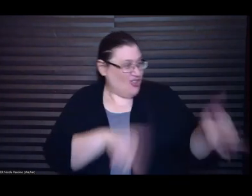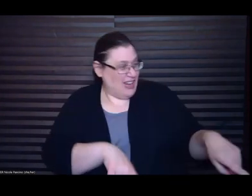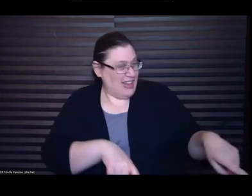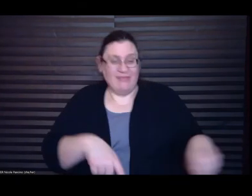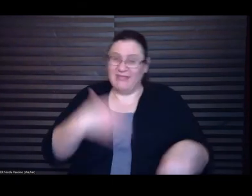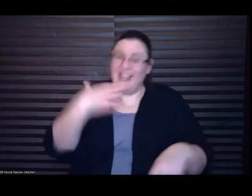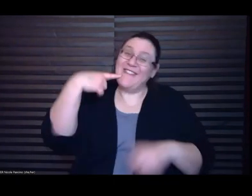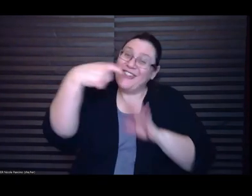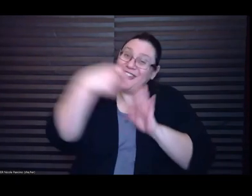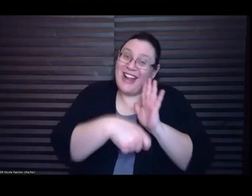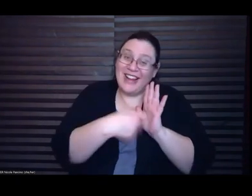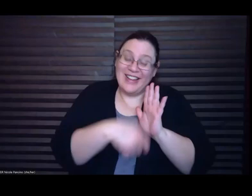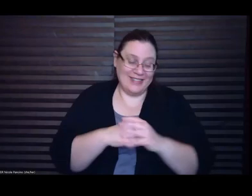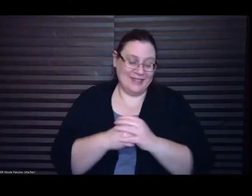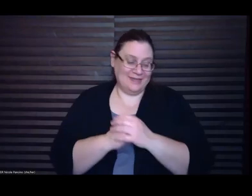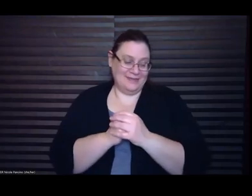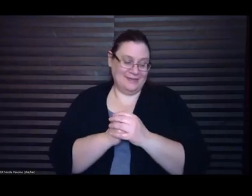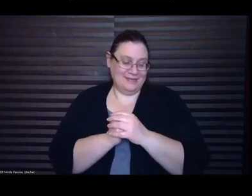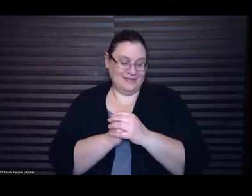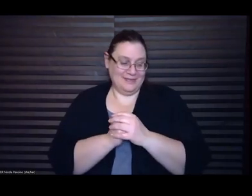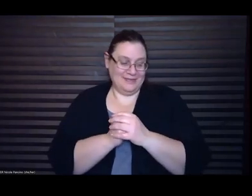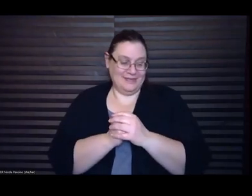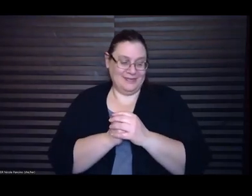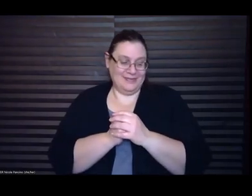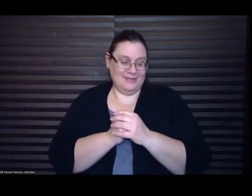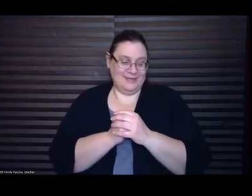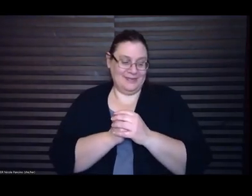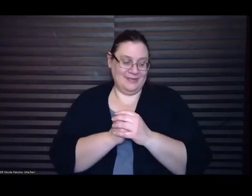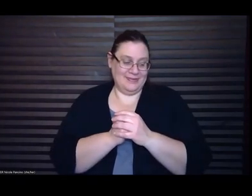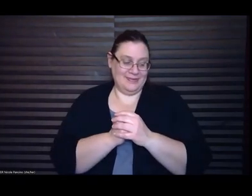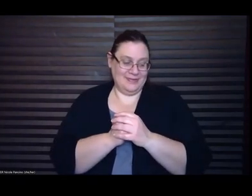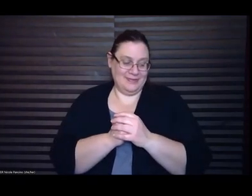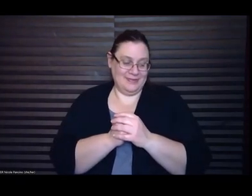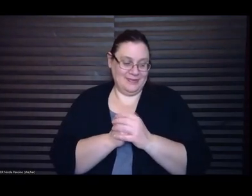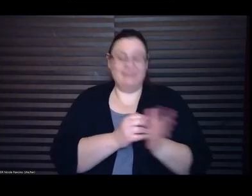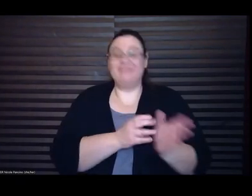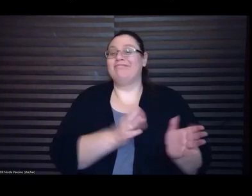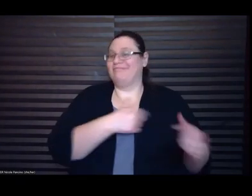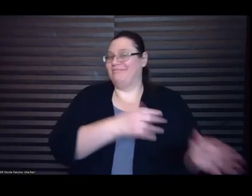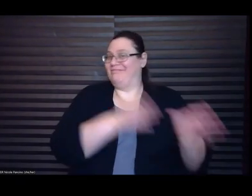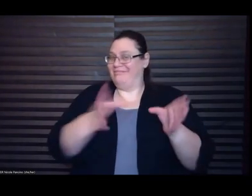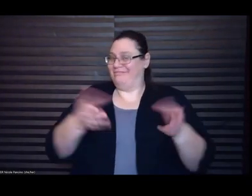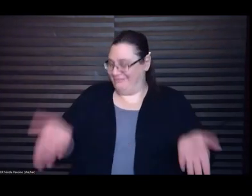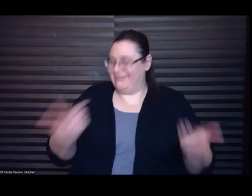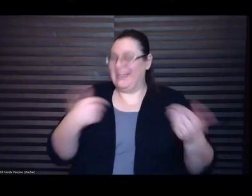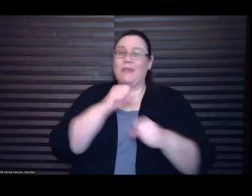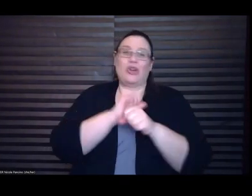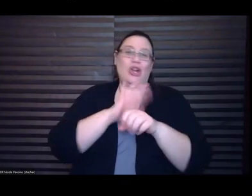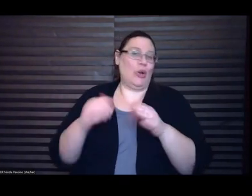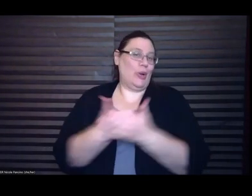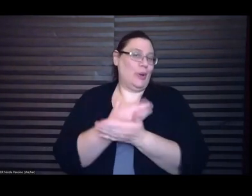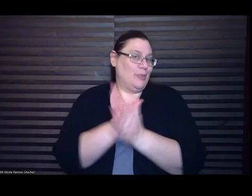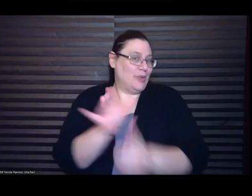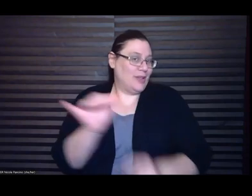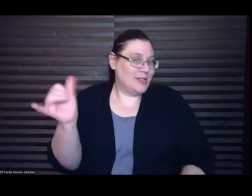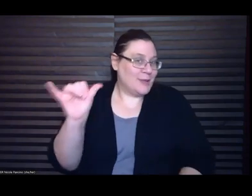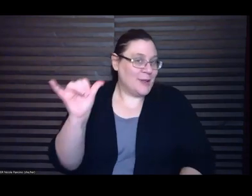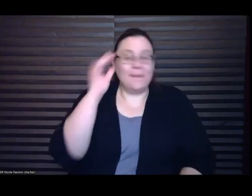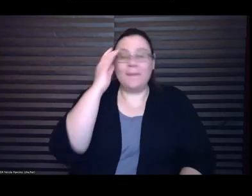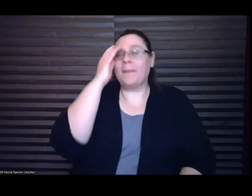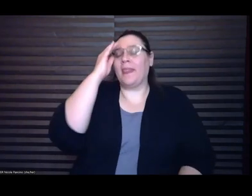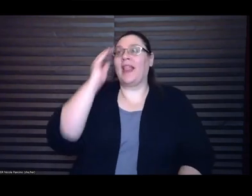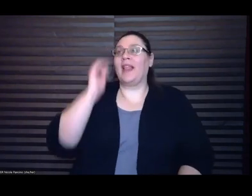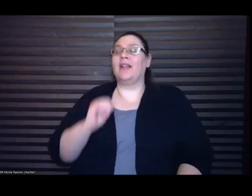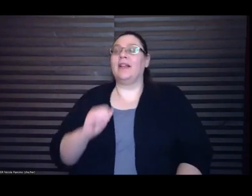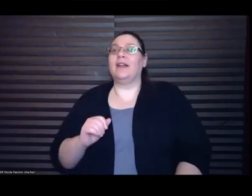um so I'm also working on a new book um and it's actually based on like a challenge I gave myself